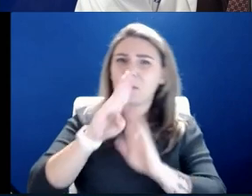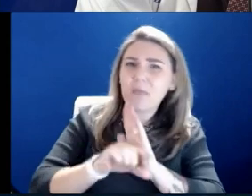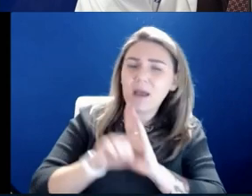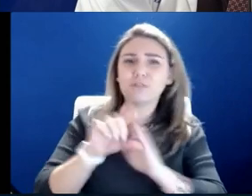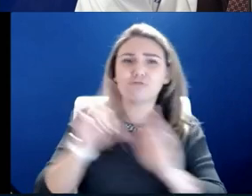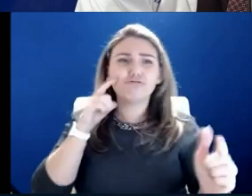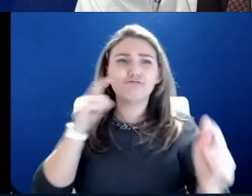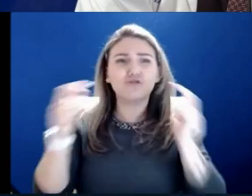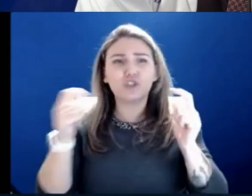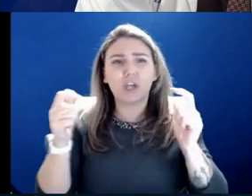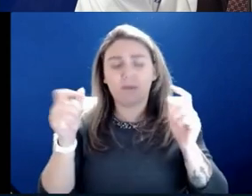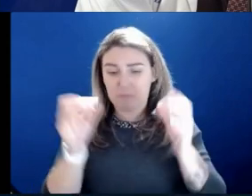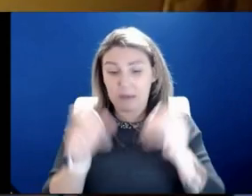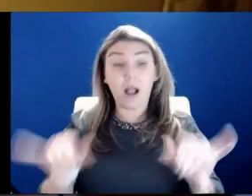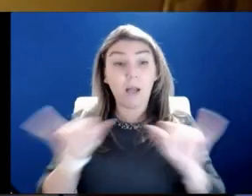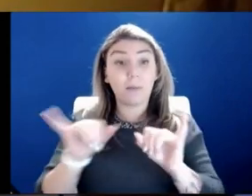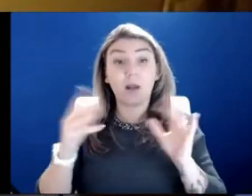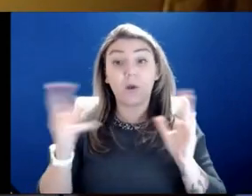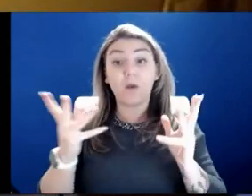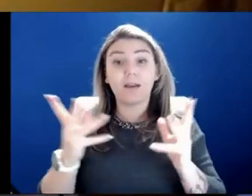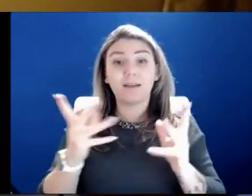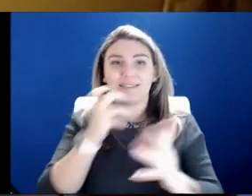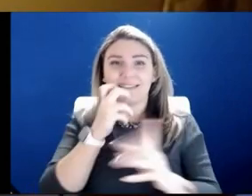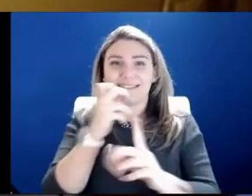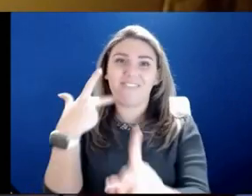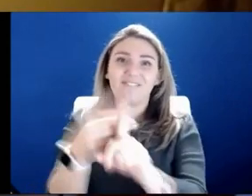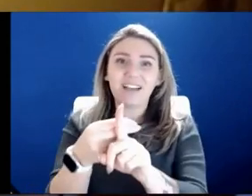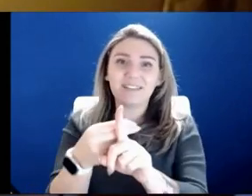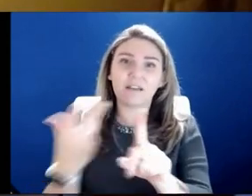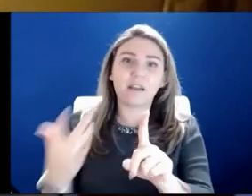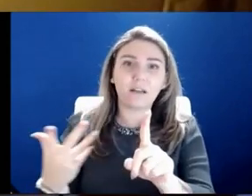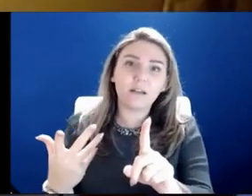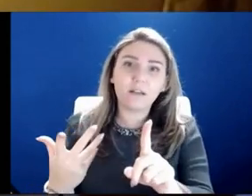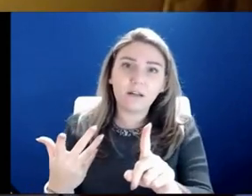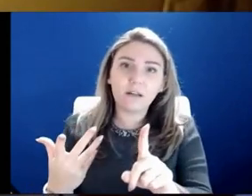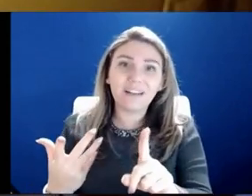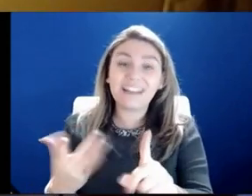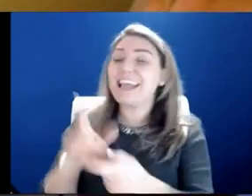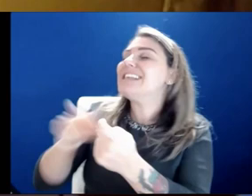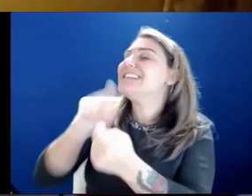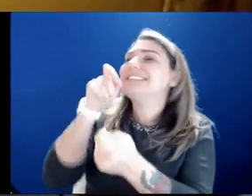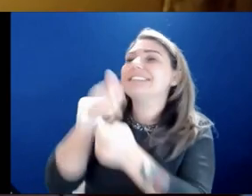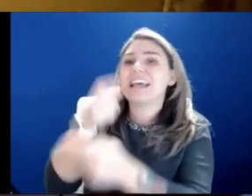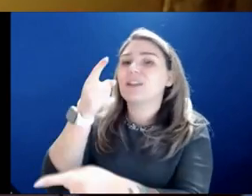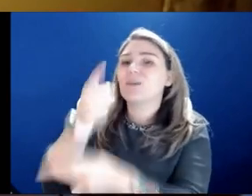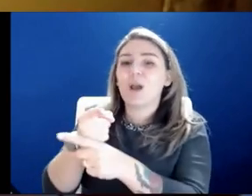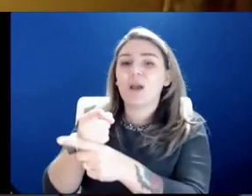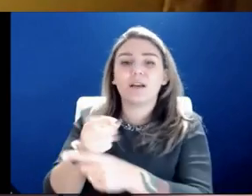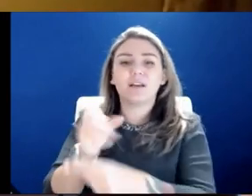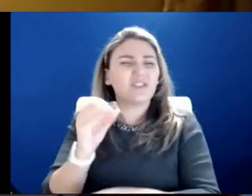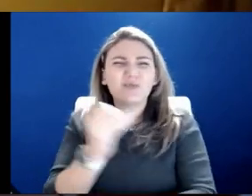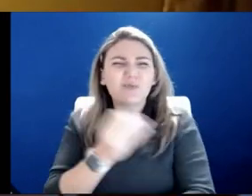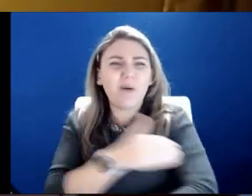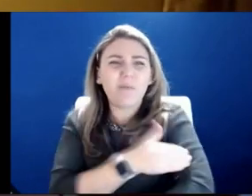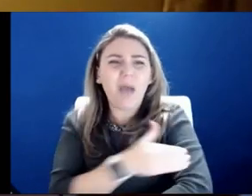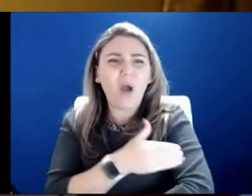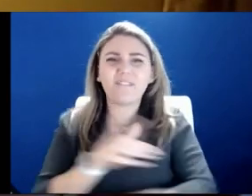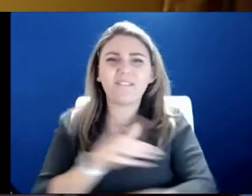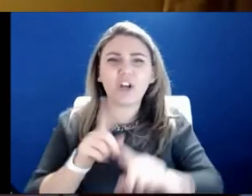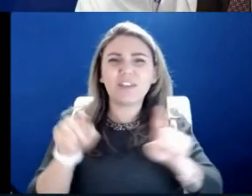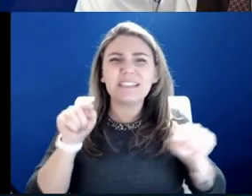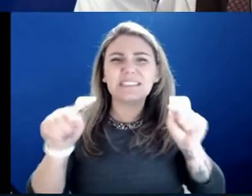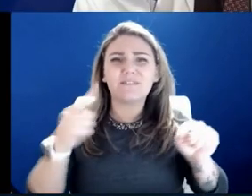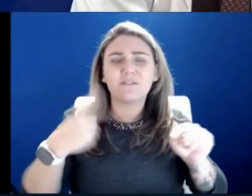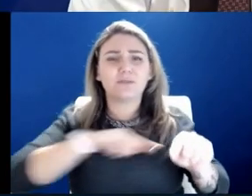a commonality and it's unvaccinated folks. Yeah, that's exactly right. And be so powerful and the difference we can make.